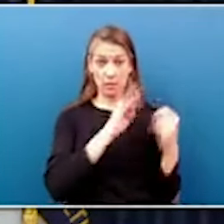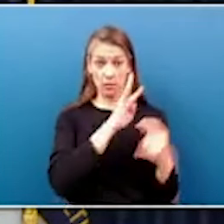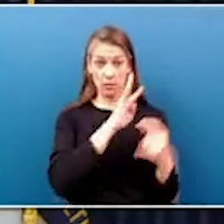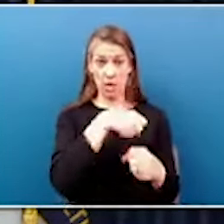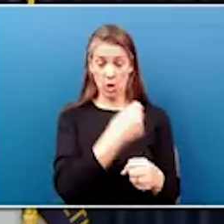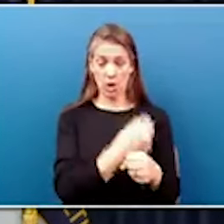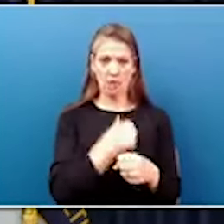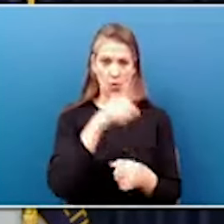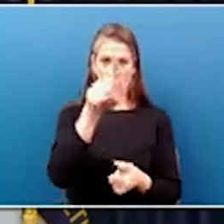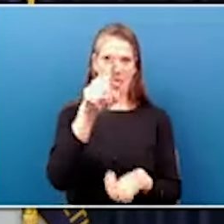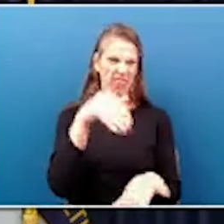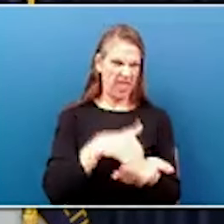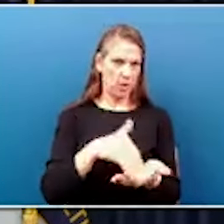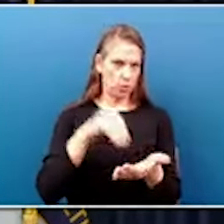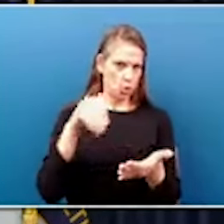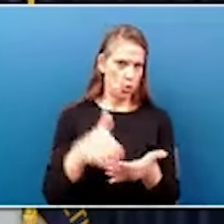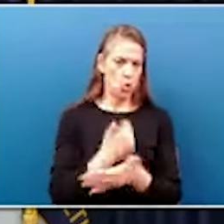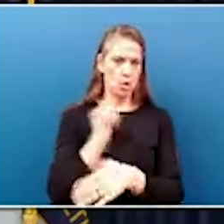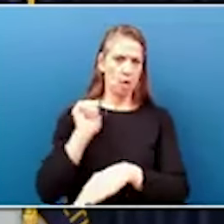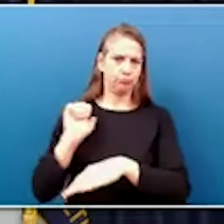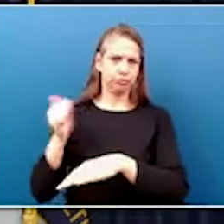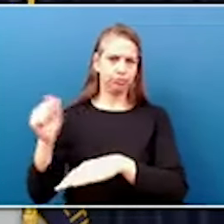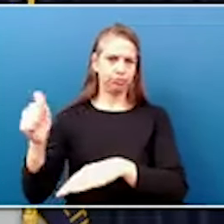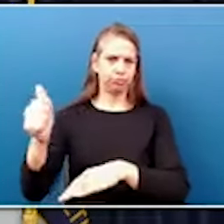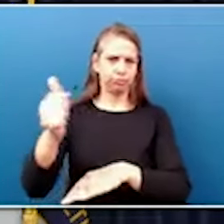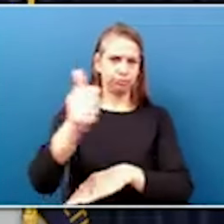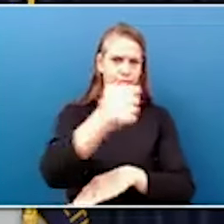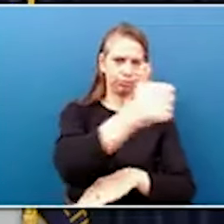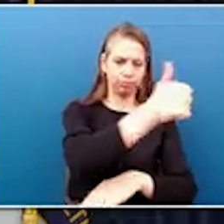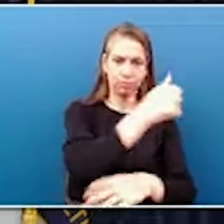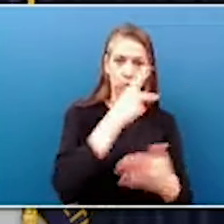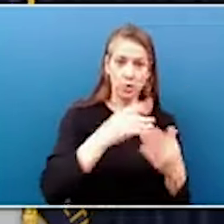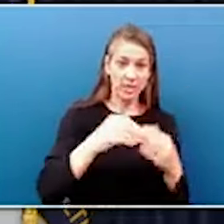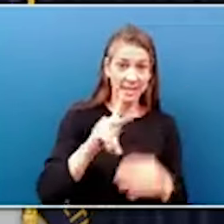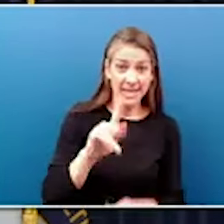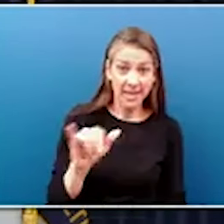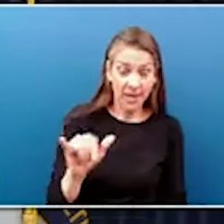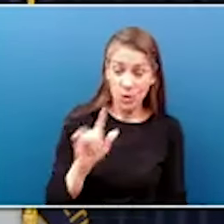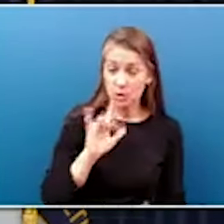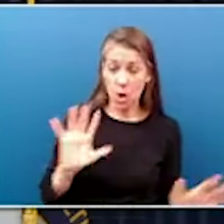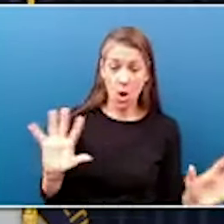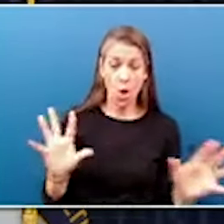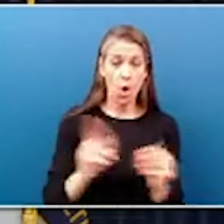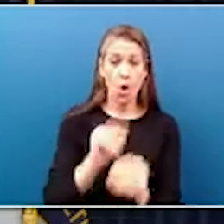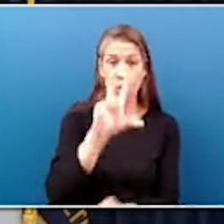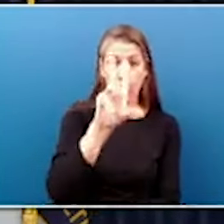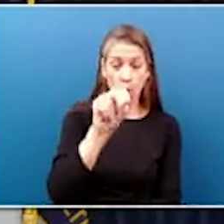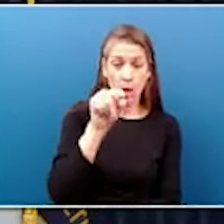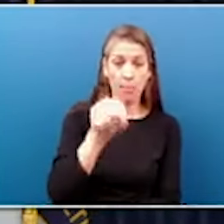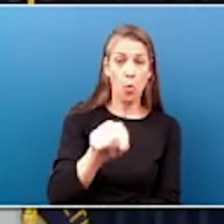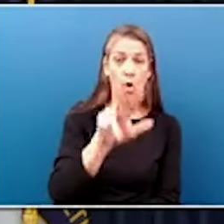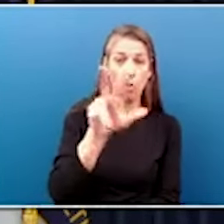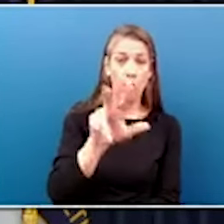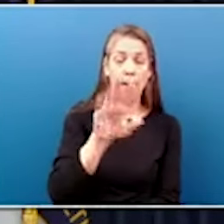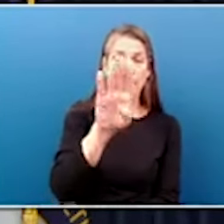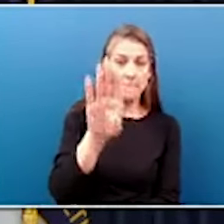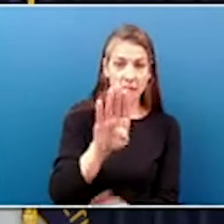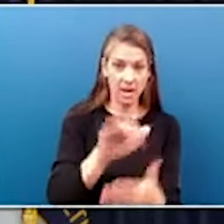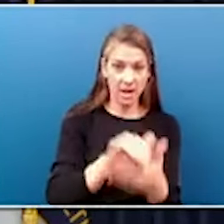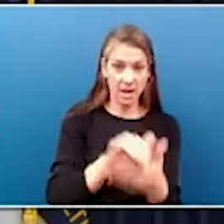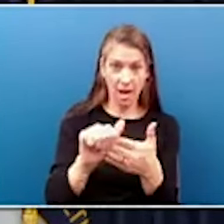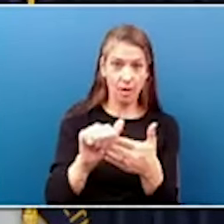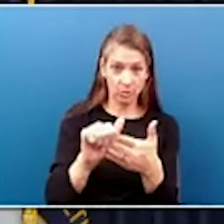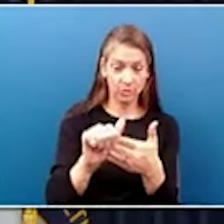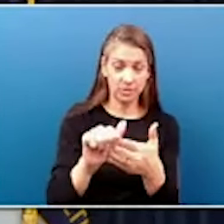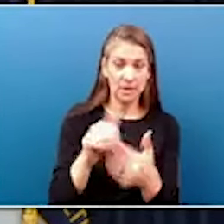new location and expansion projects in Kentucky, totaling over $30.3 billion and creating more than 52